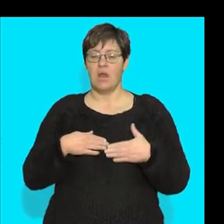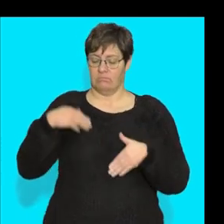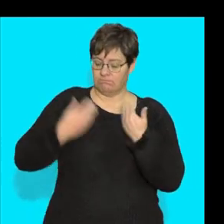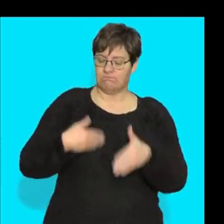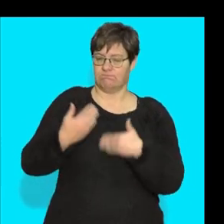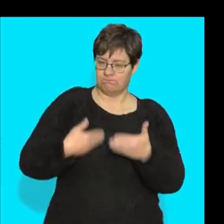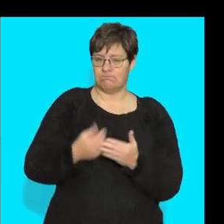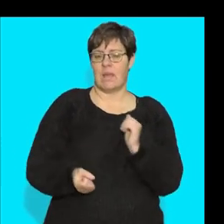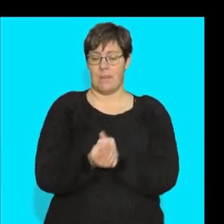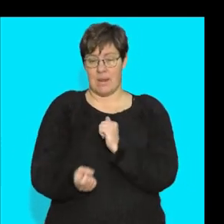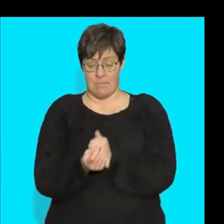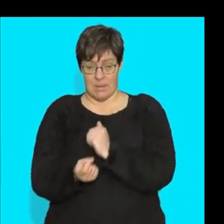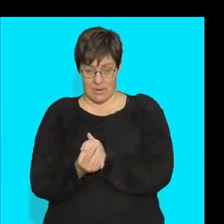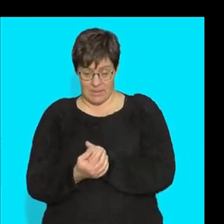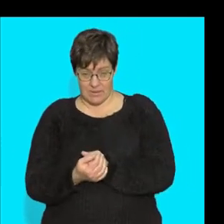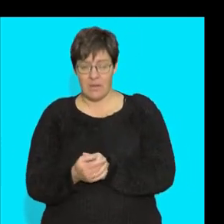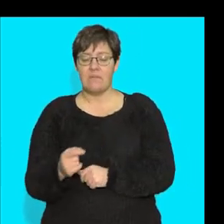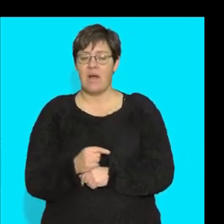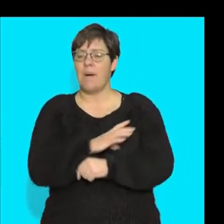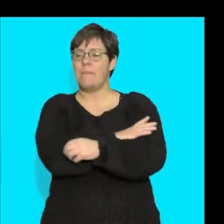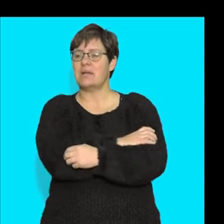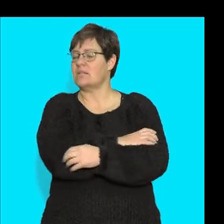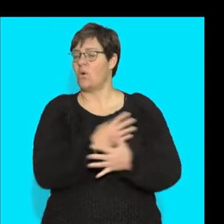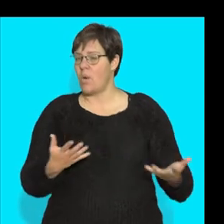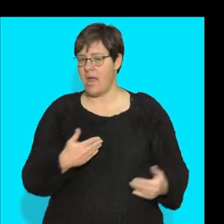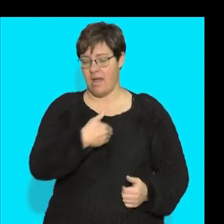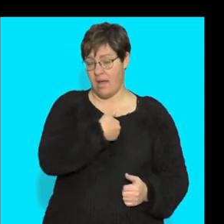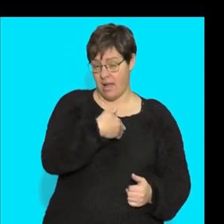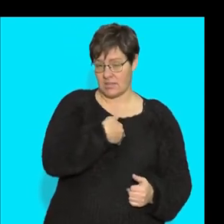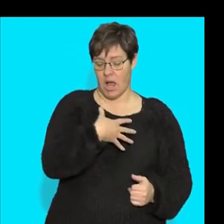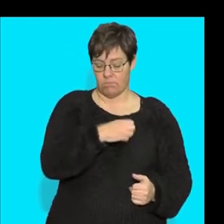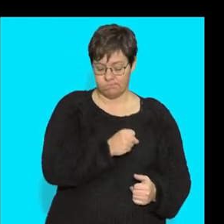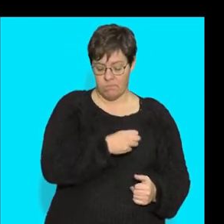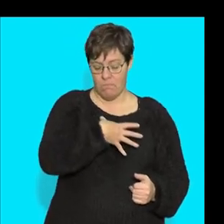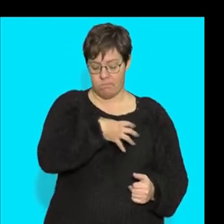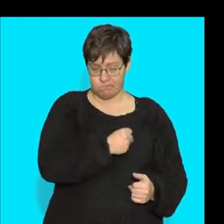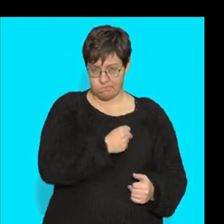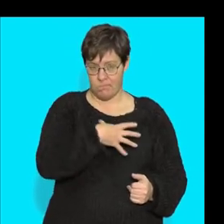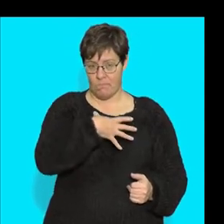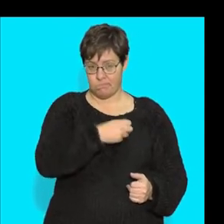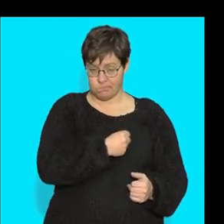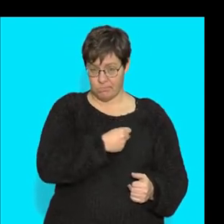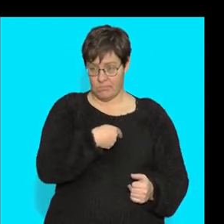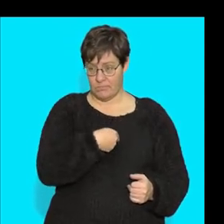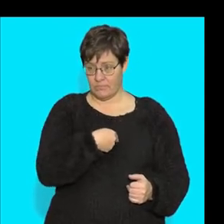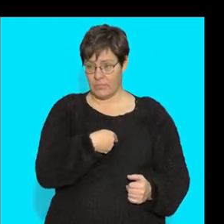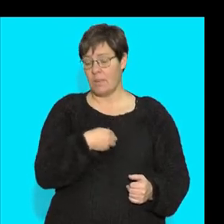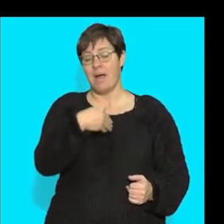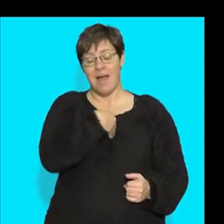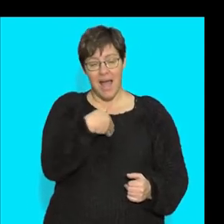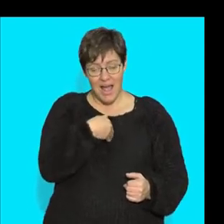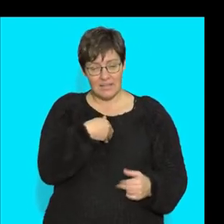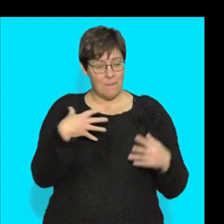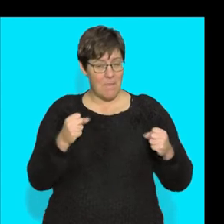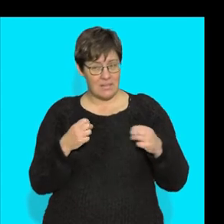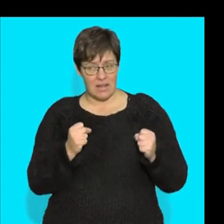I'm going to find muscles in my heart. Have a look at the difference here. My heart